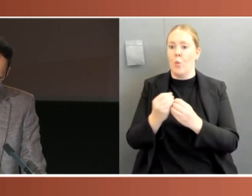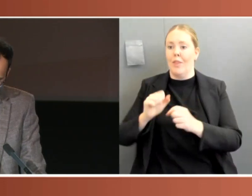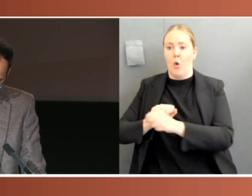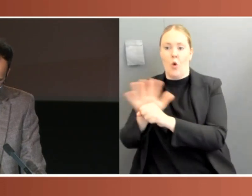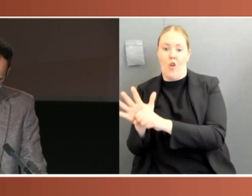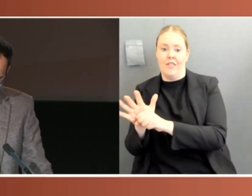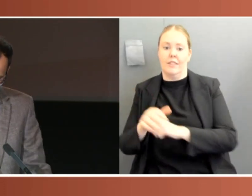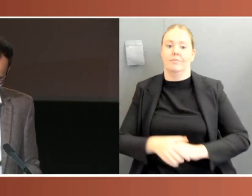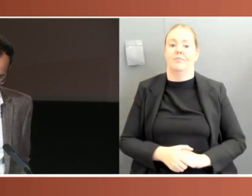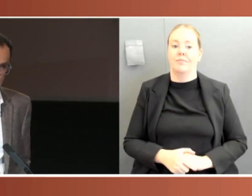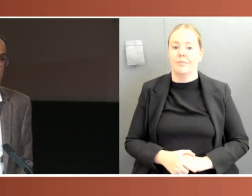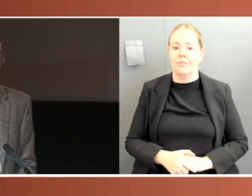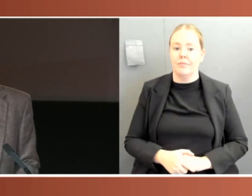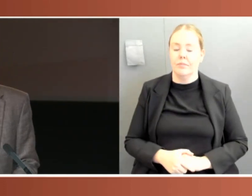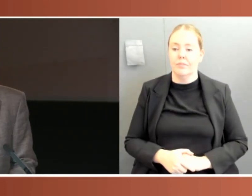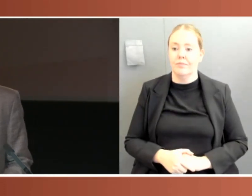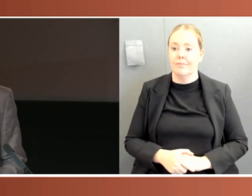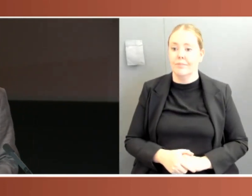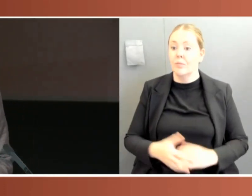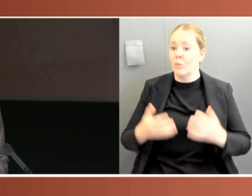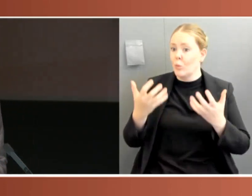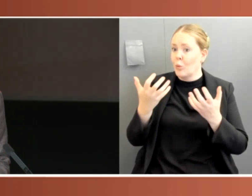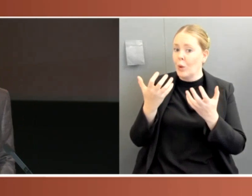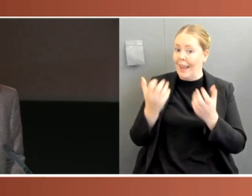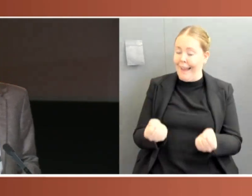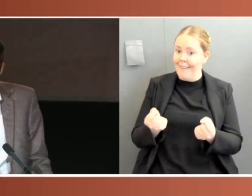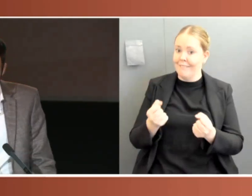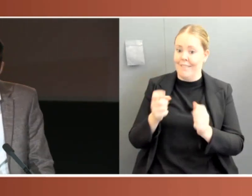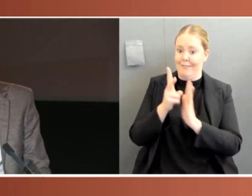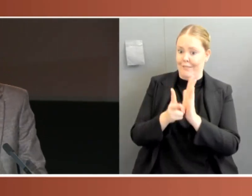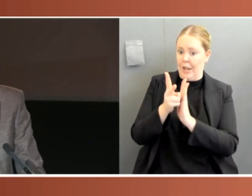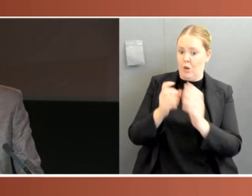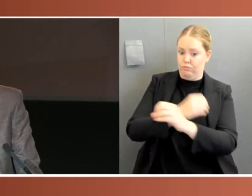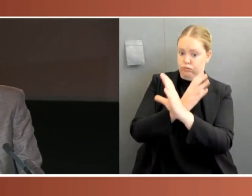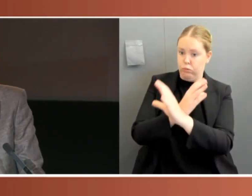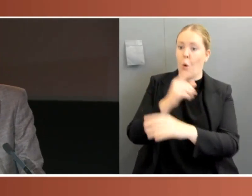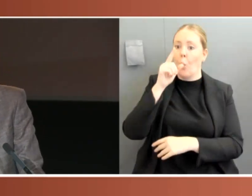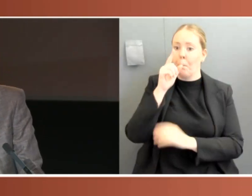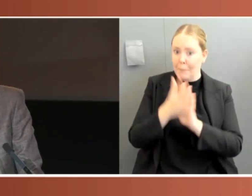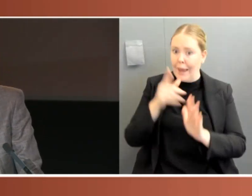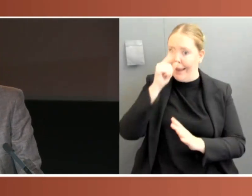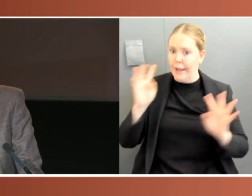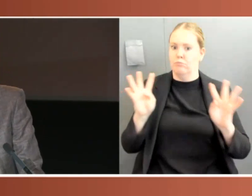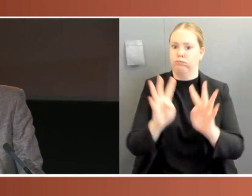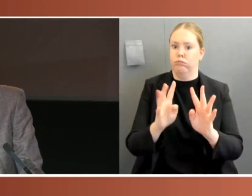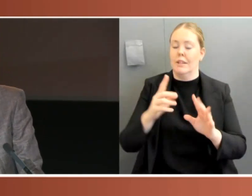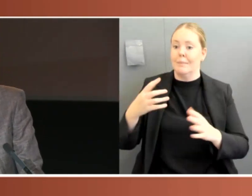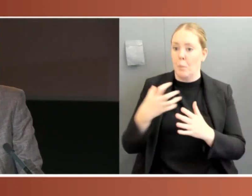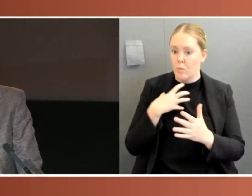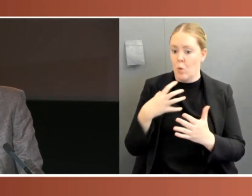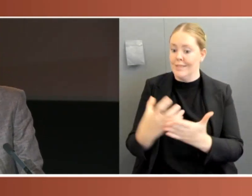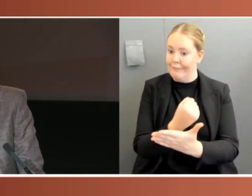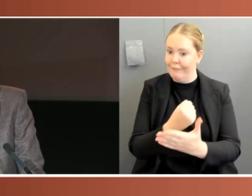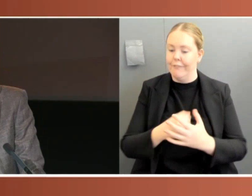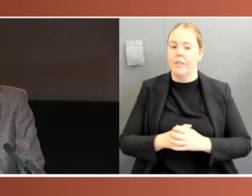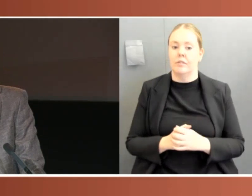safety. The Commonwealth parliament did recognise this almost immediately. On the 23rd of March 2020, that day sitting they had before they went into lockdown,